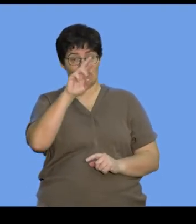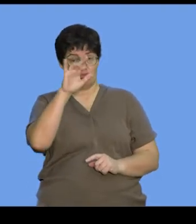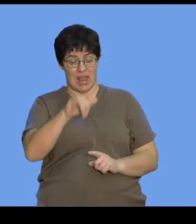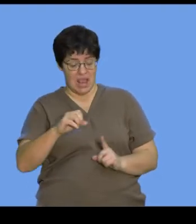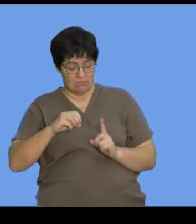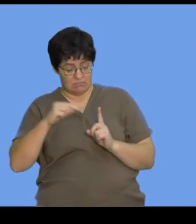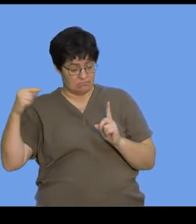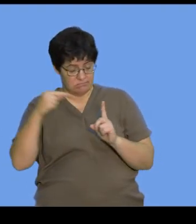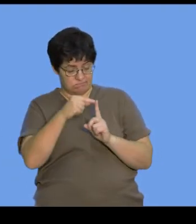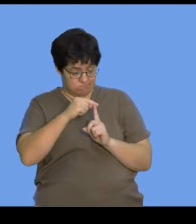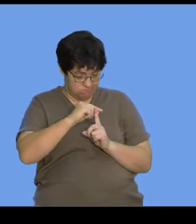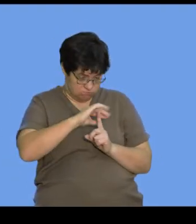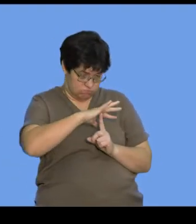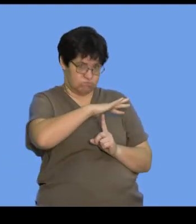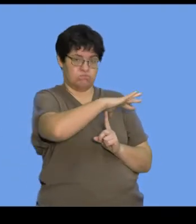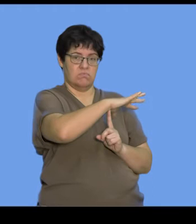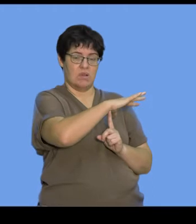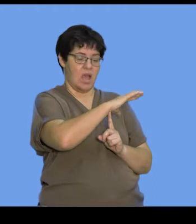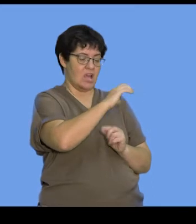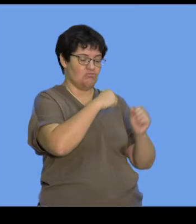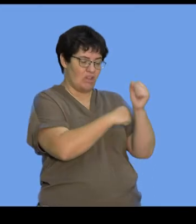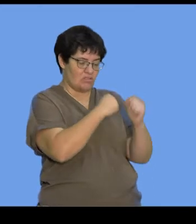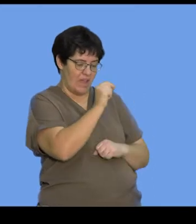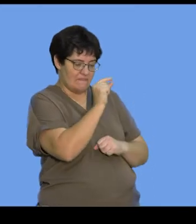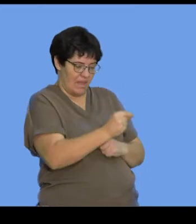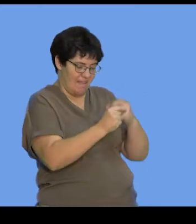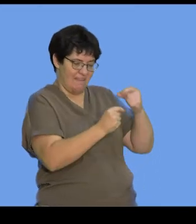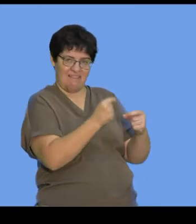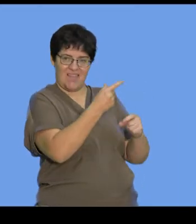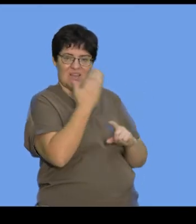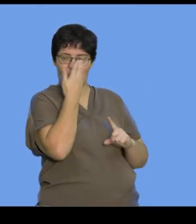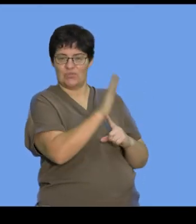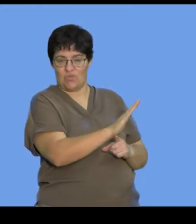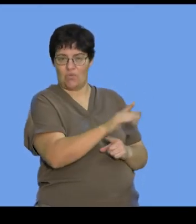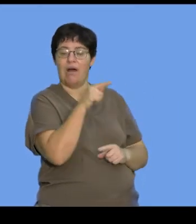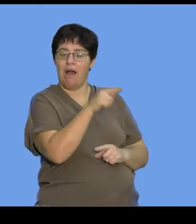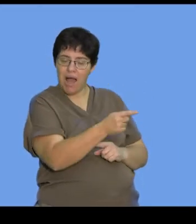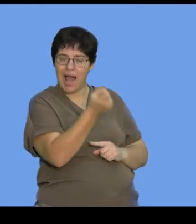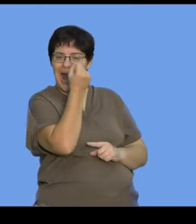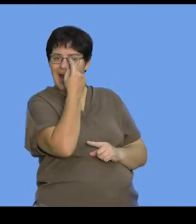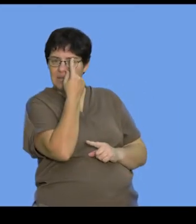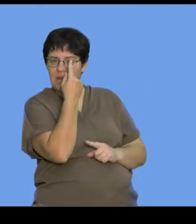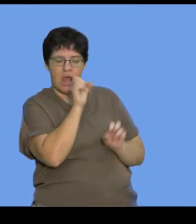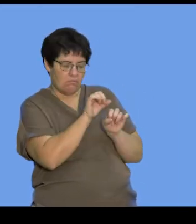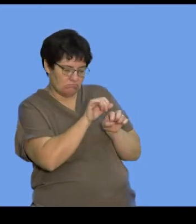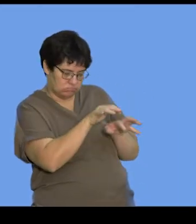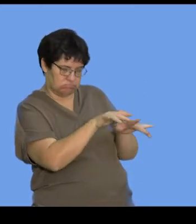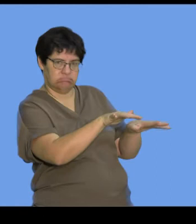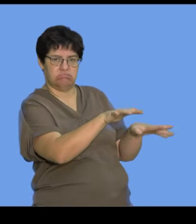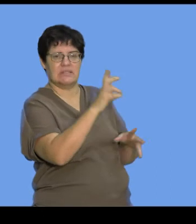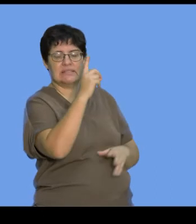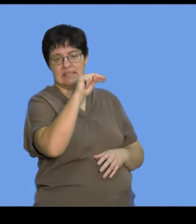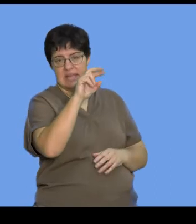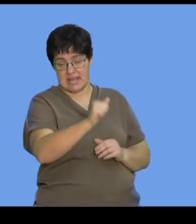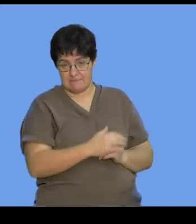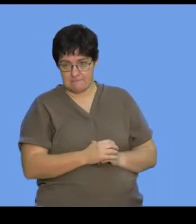beams produced diffraction images. And that was what was important in understanding the scattering patterns of